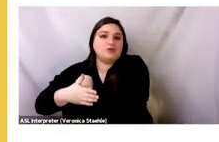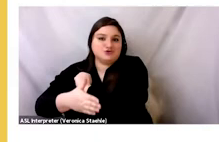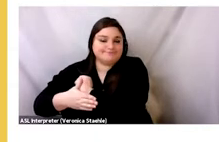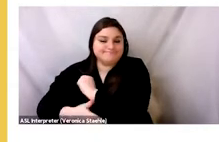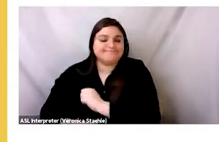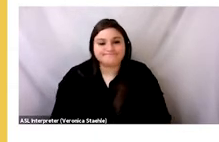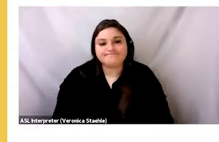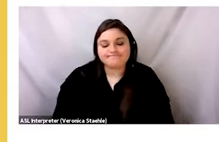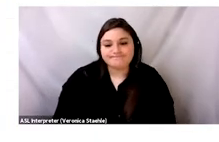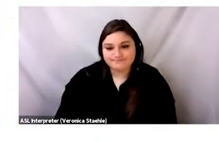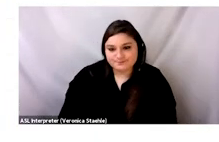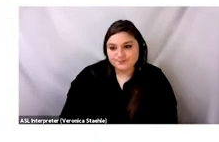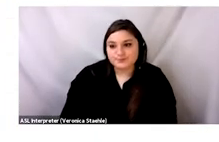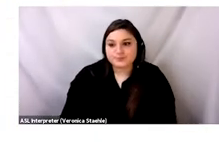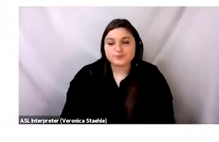developing countries.